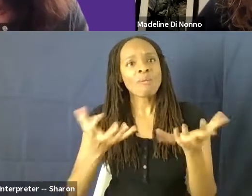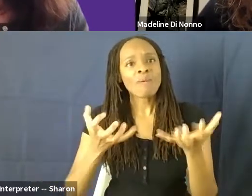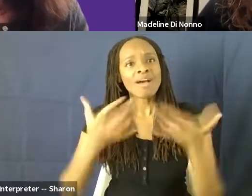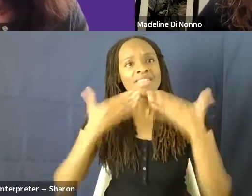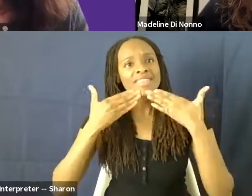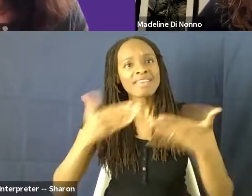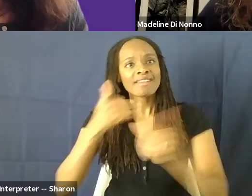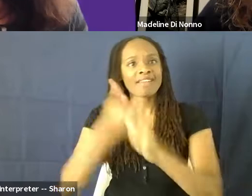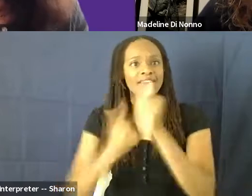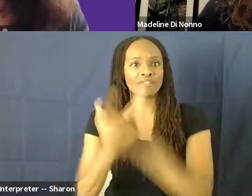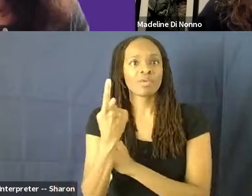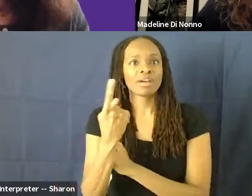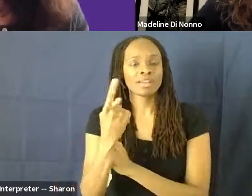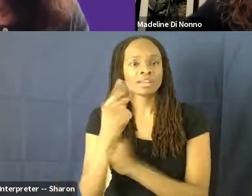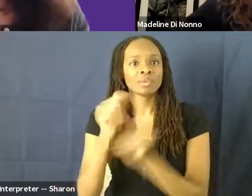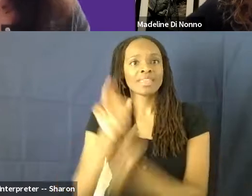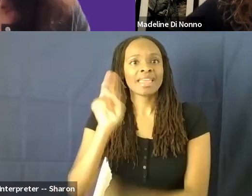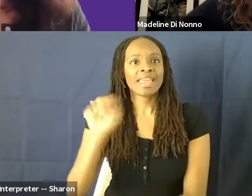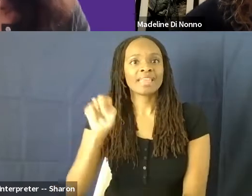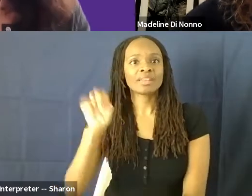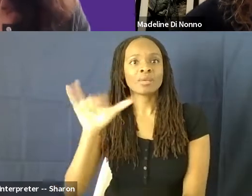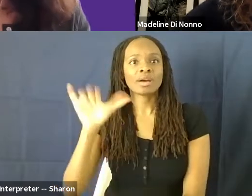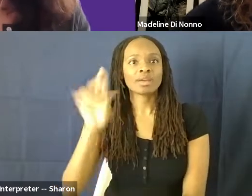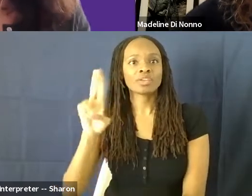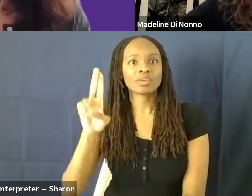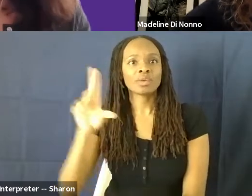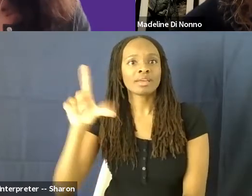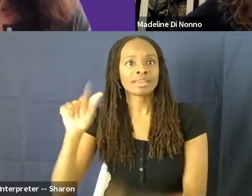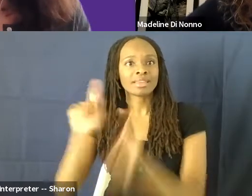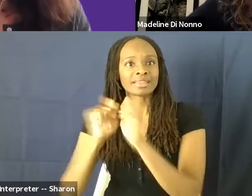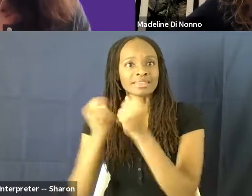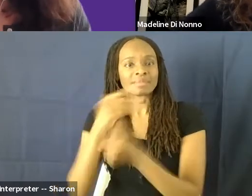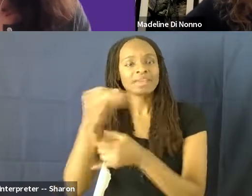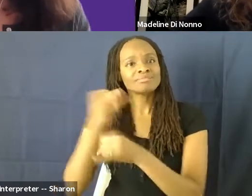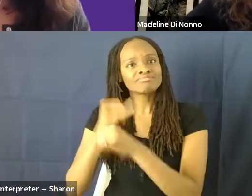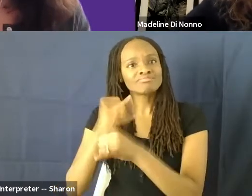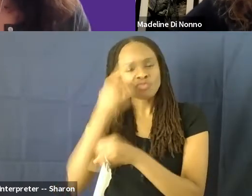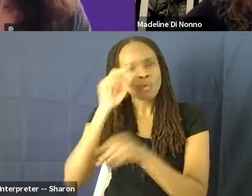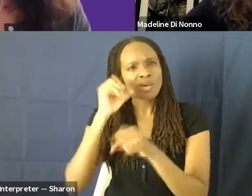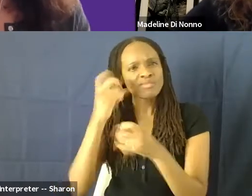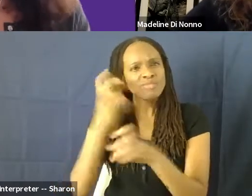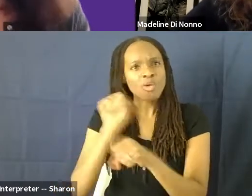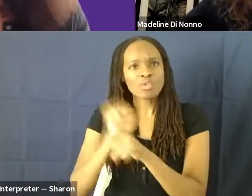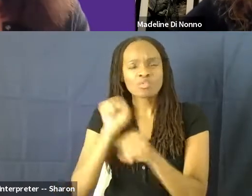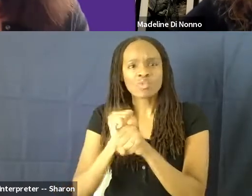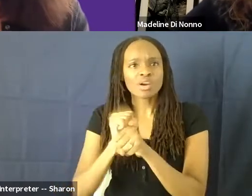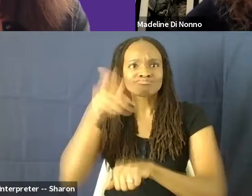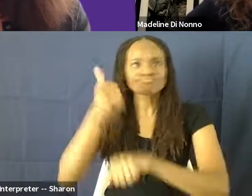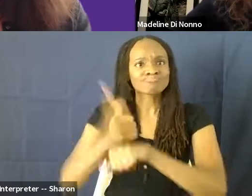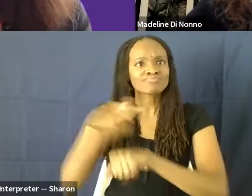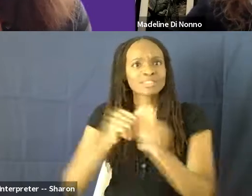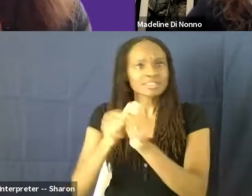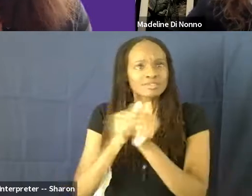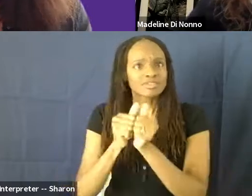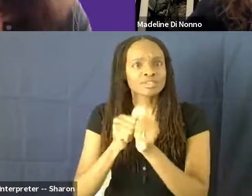NYULA team and at the Institute for their hard work in putting this together, particularly Jasmine Barad and Gracie Karapi.